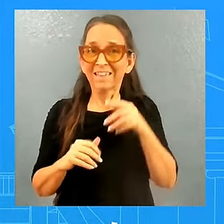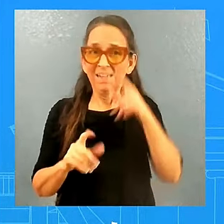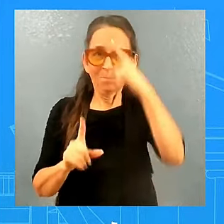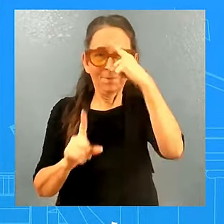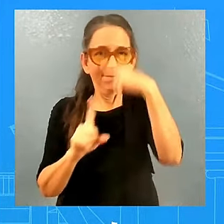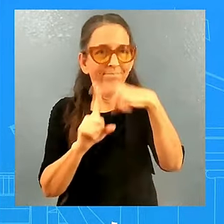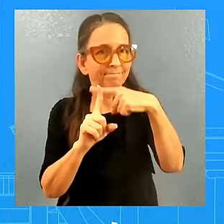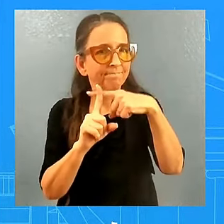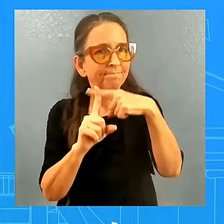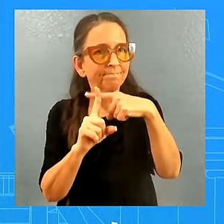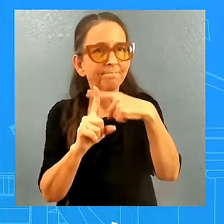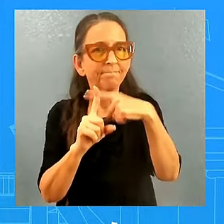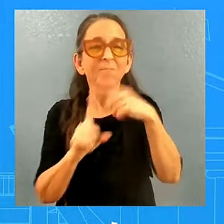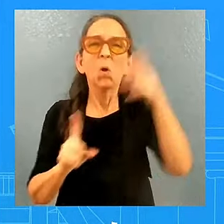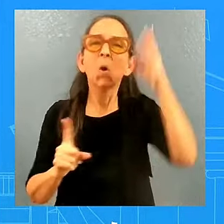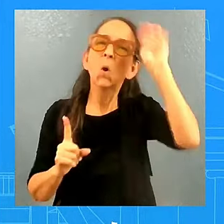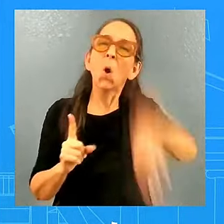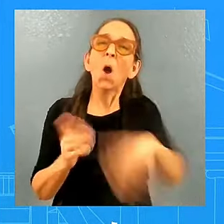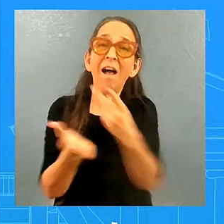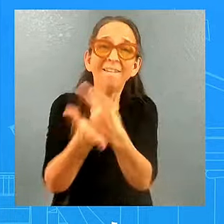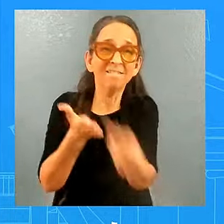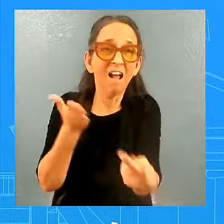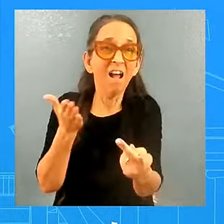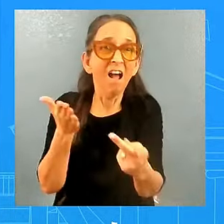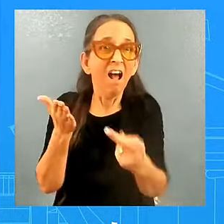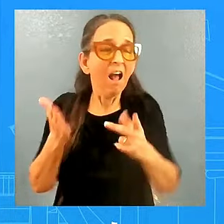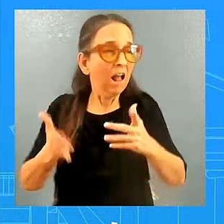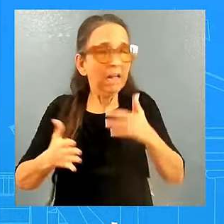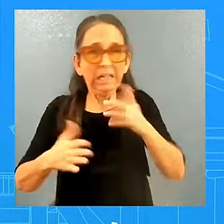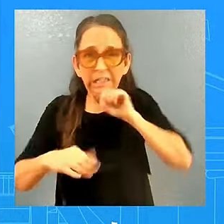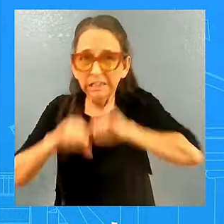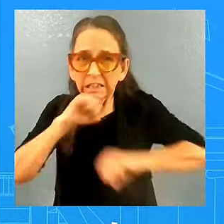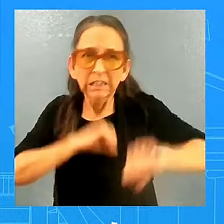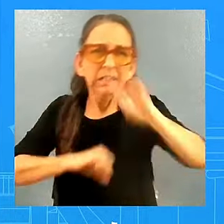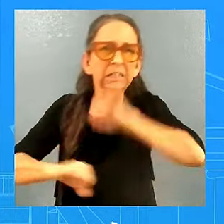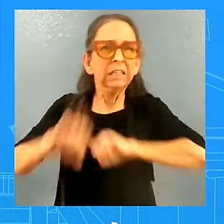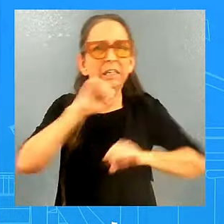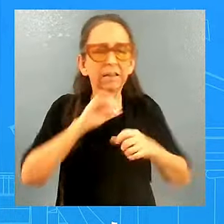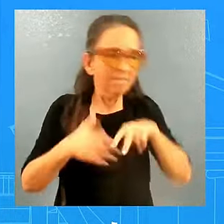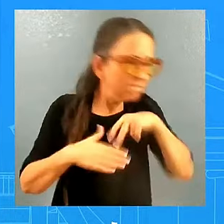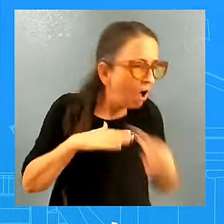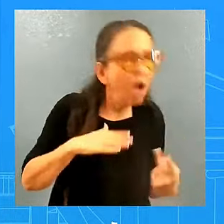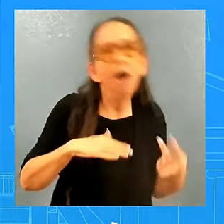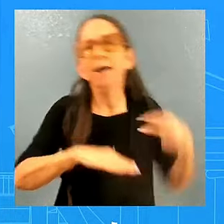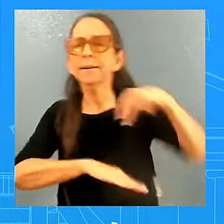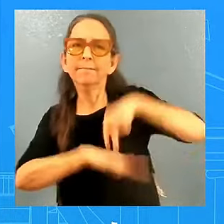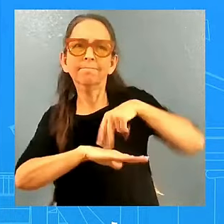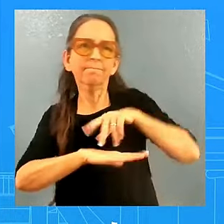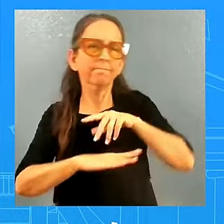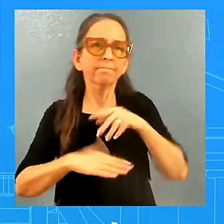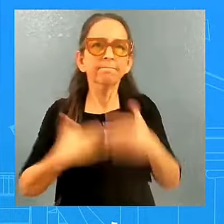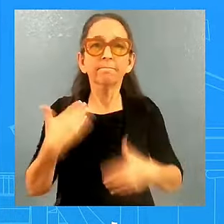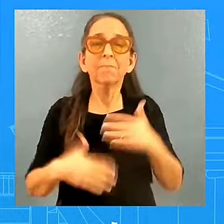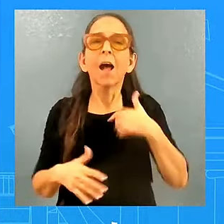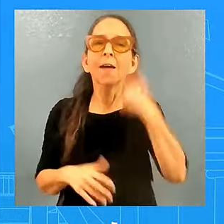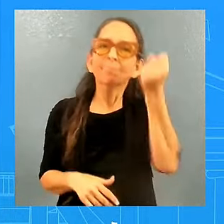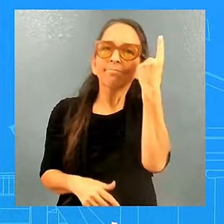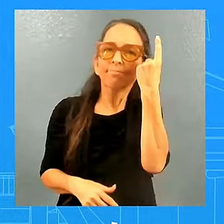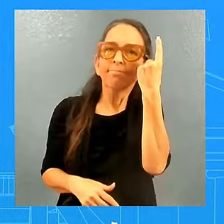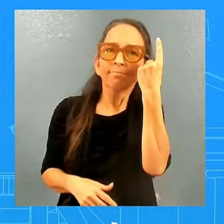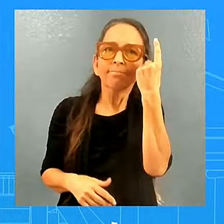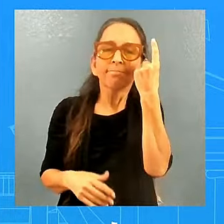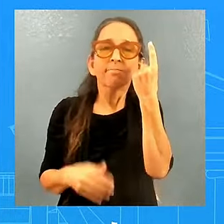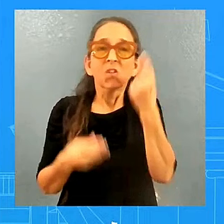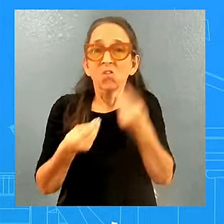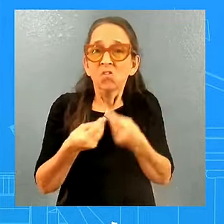We lost, but we're not defeated, right? We suffered a defeat, but we're not defeated. And